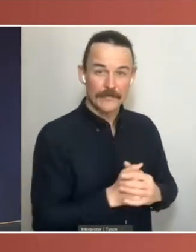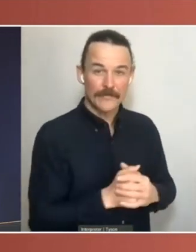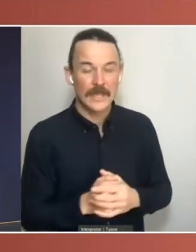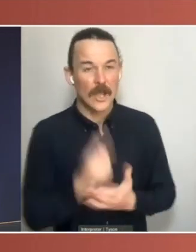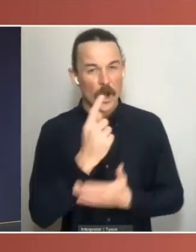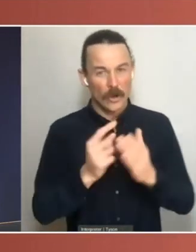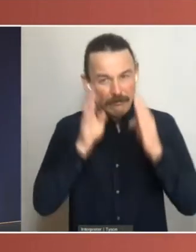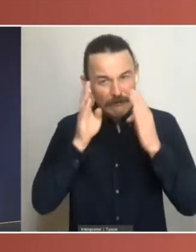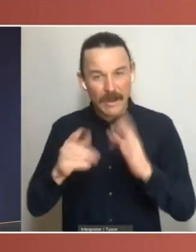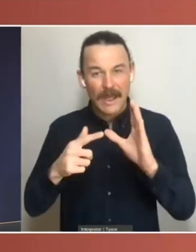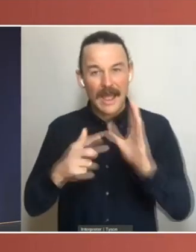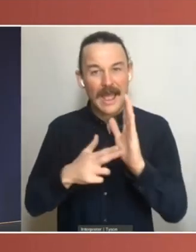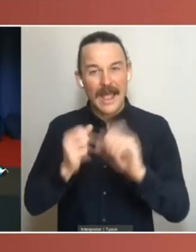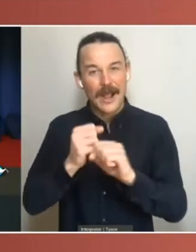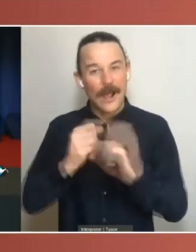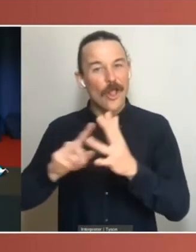about our parliamentary system?